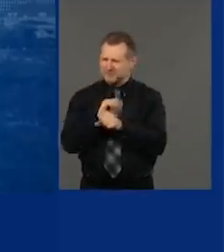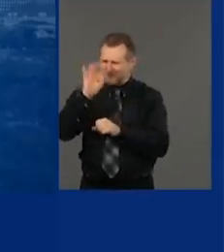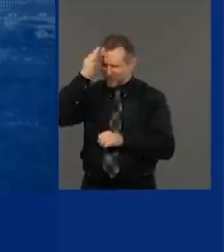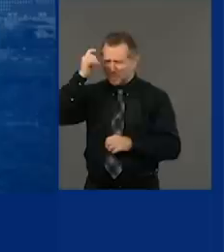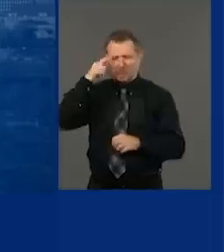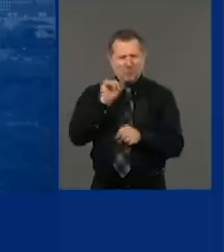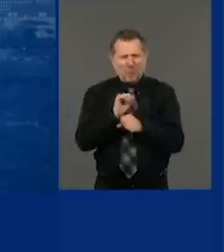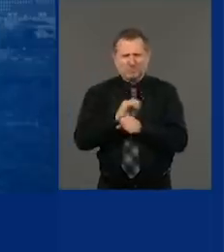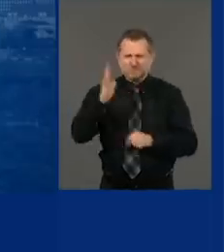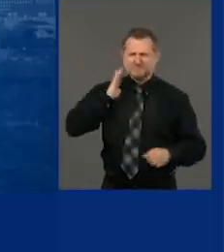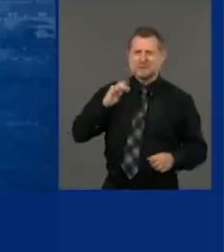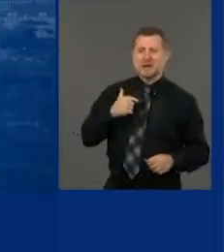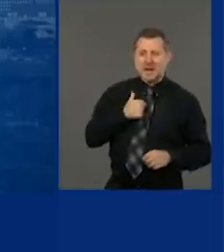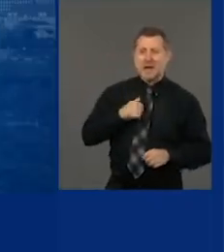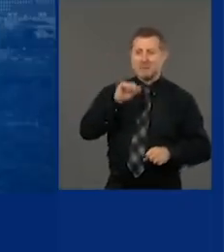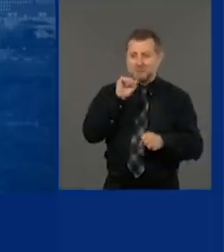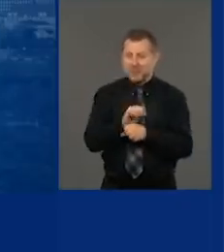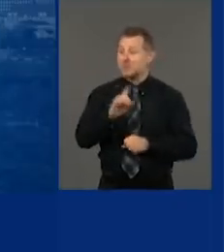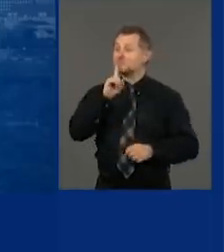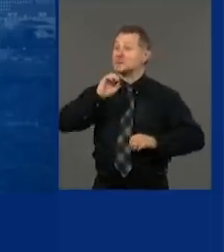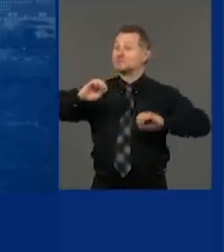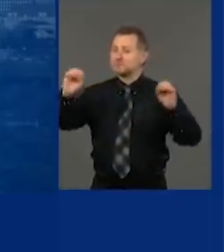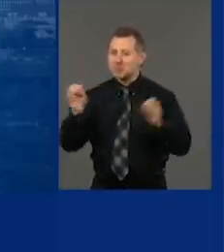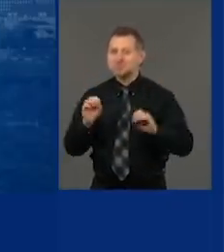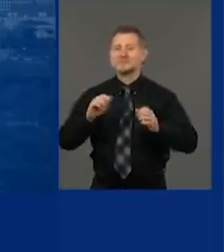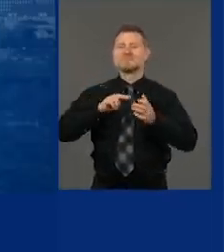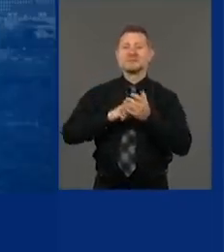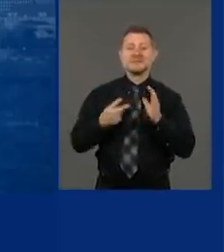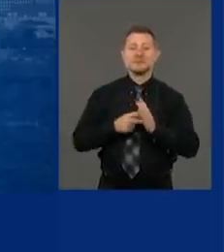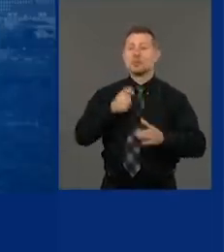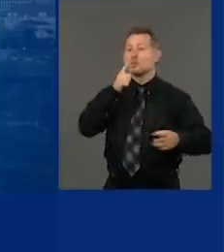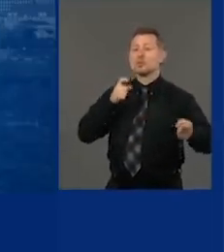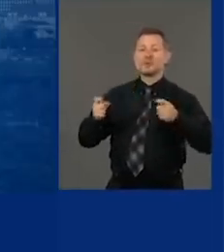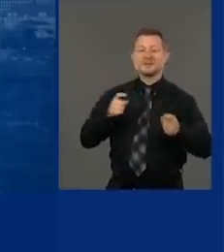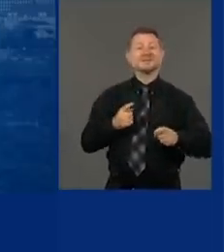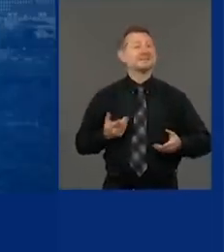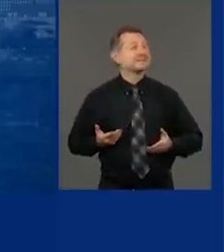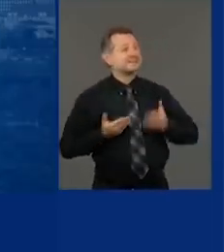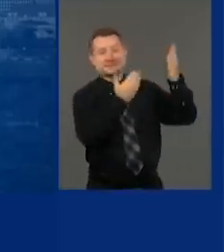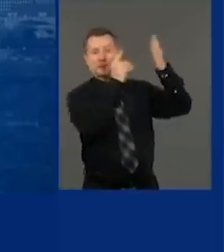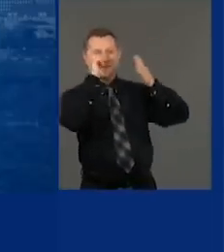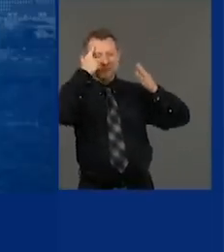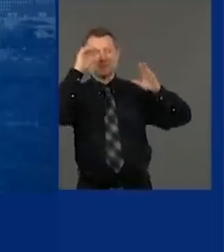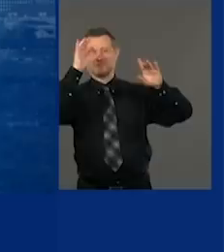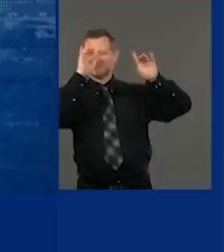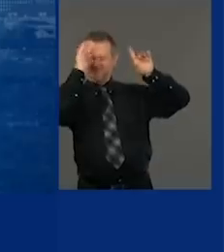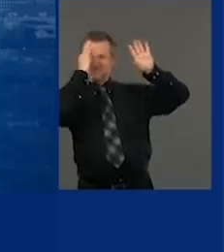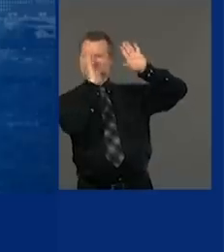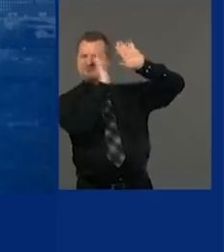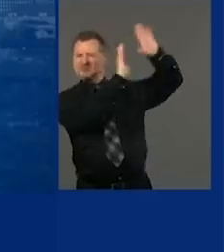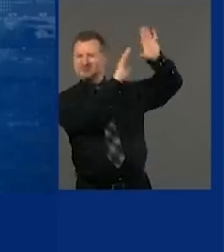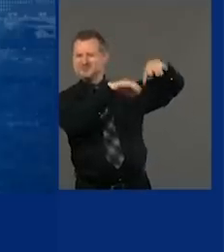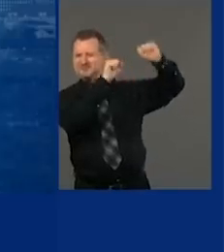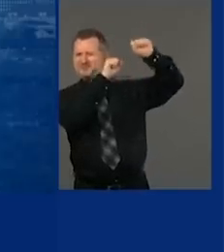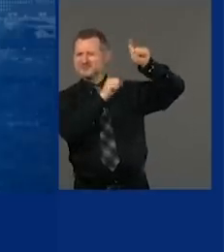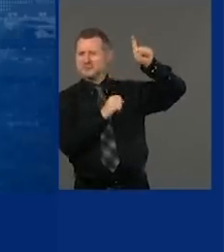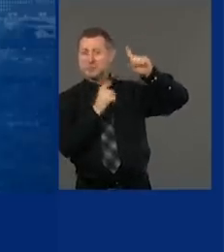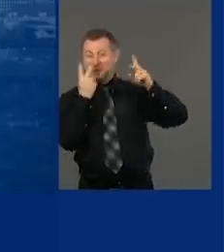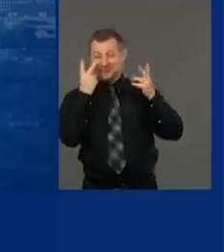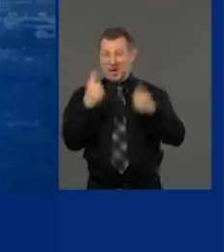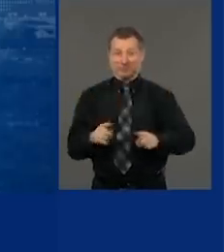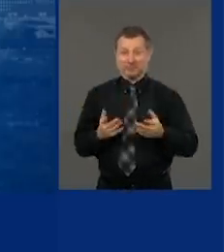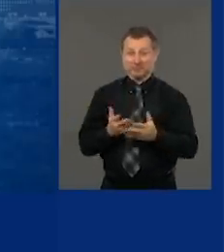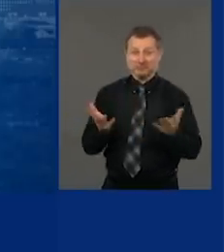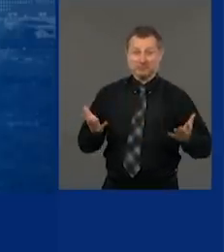a federal emergency, it's the responsibility of the federal government. They just abandoned their